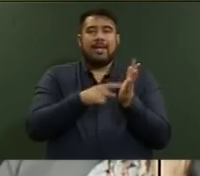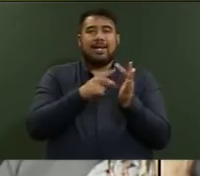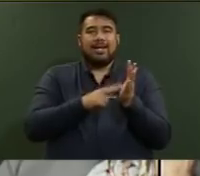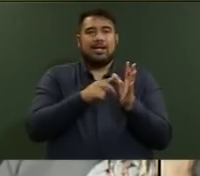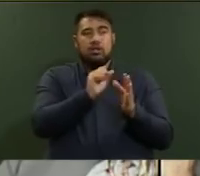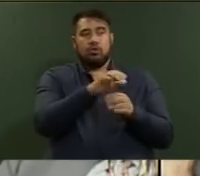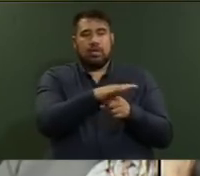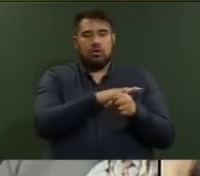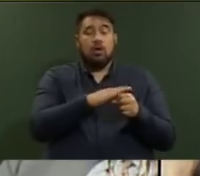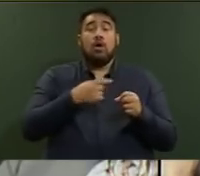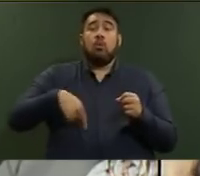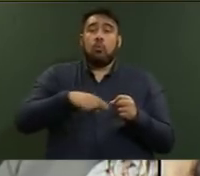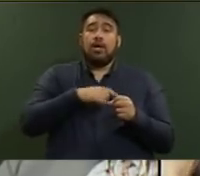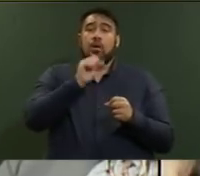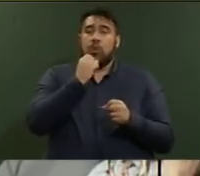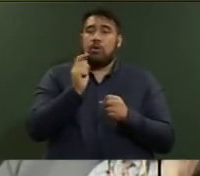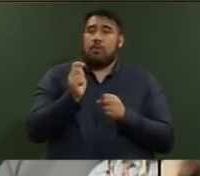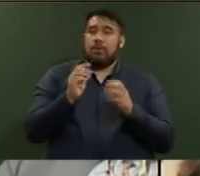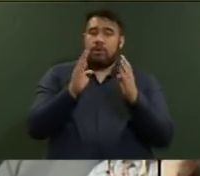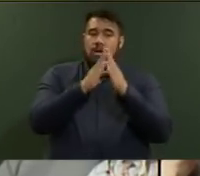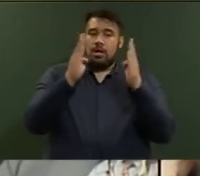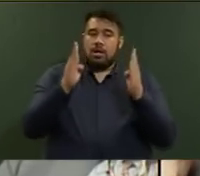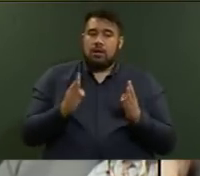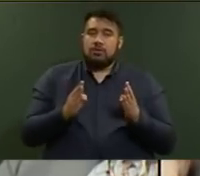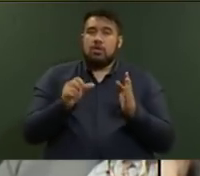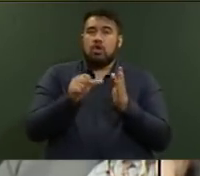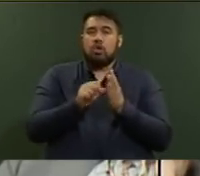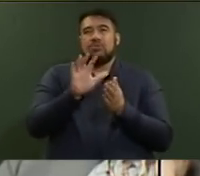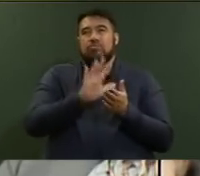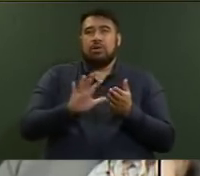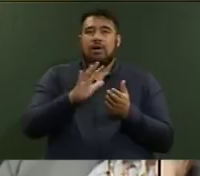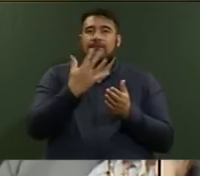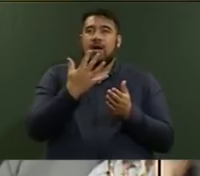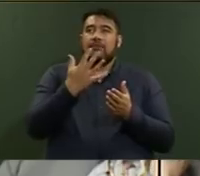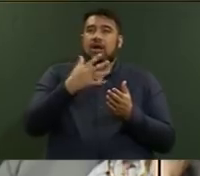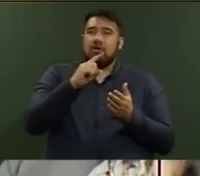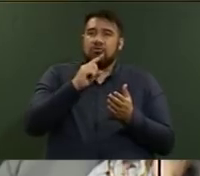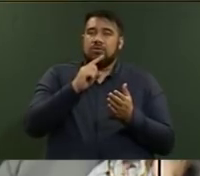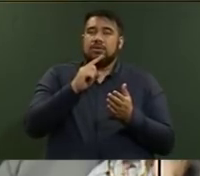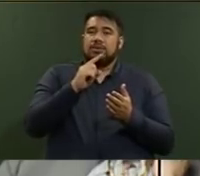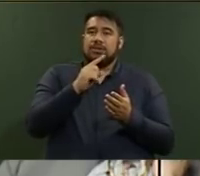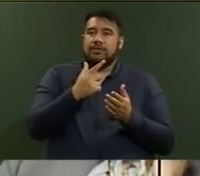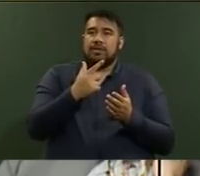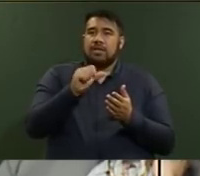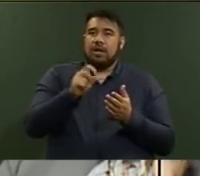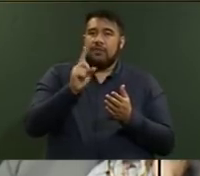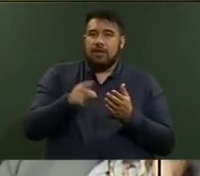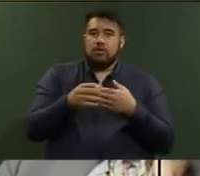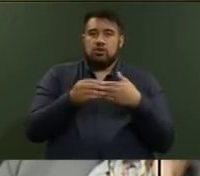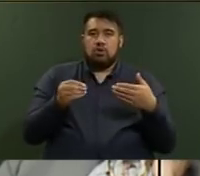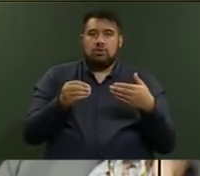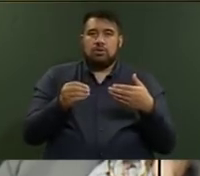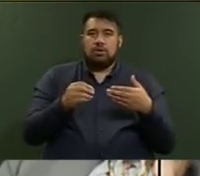building a house that will cost around about $579,000 for a three